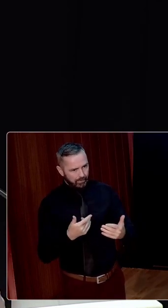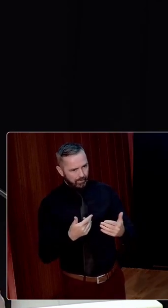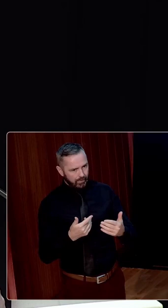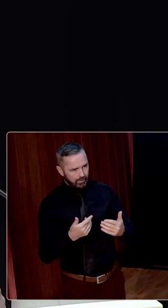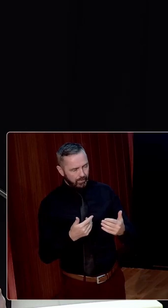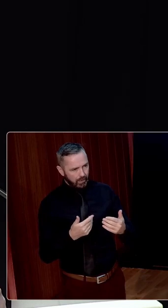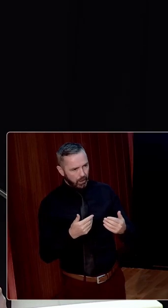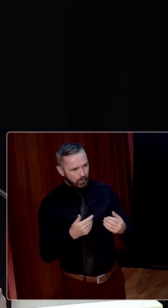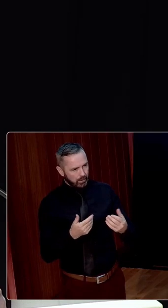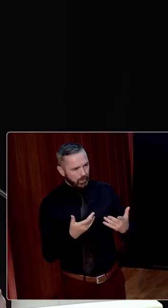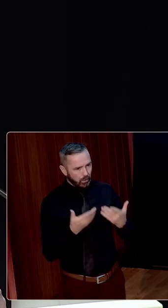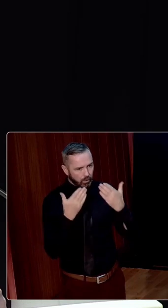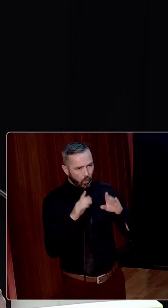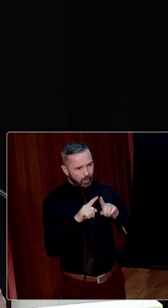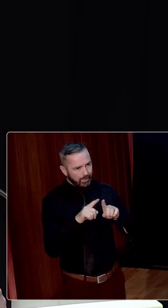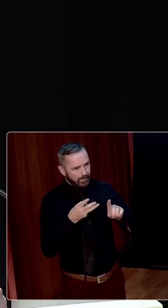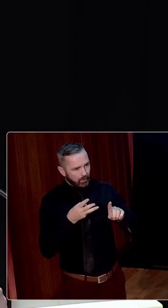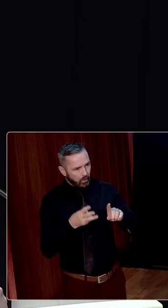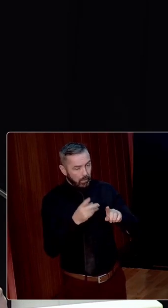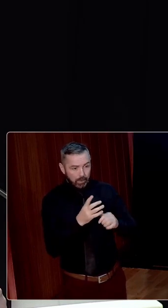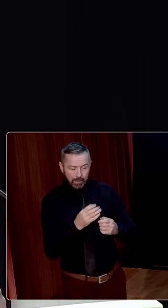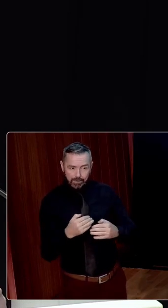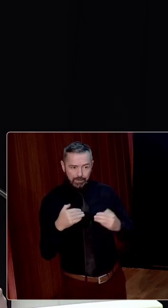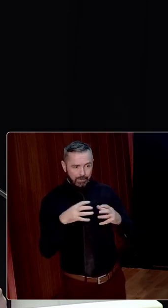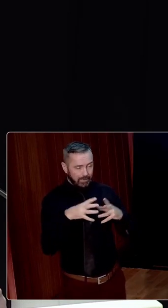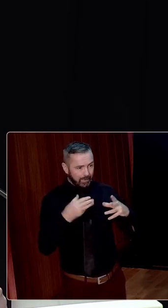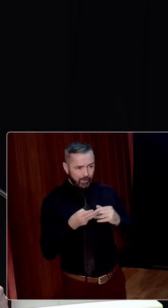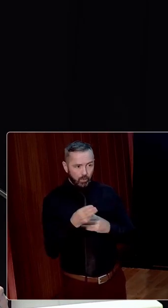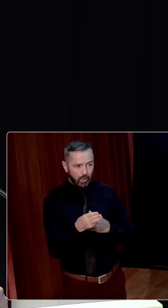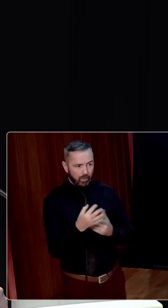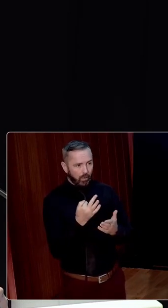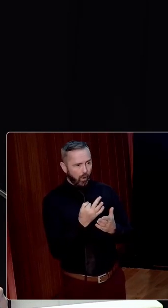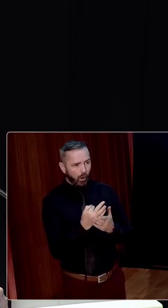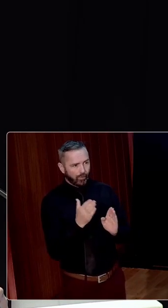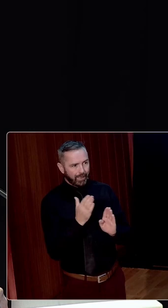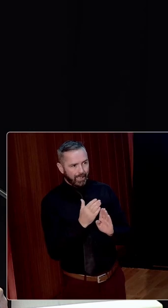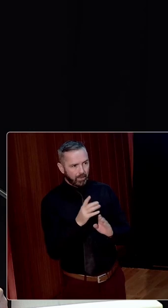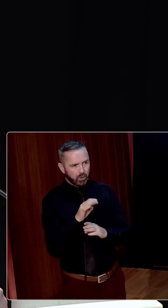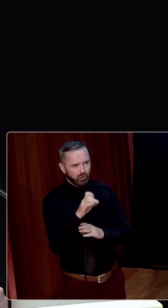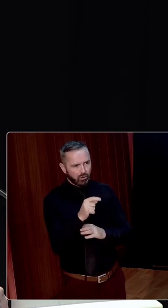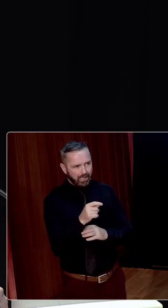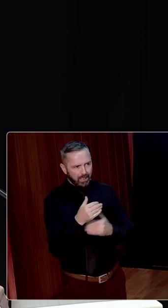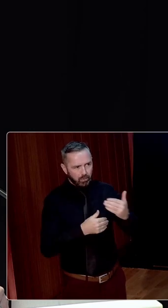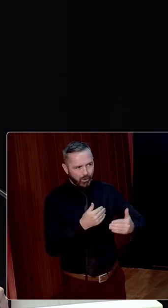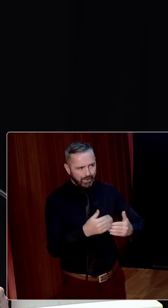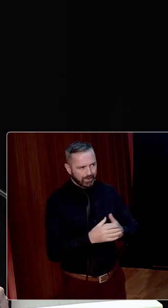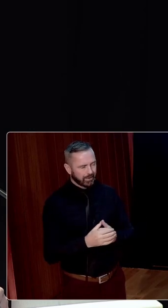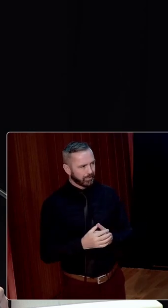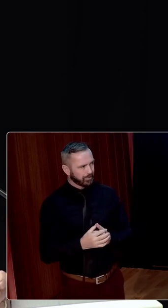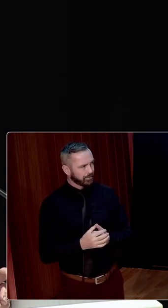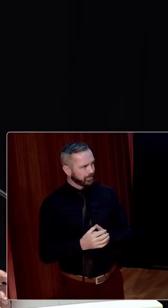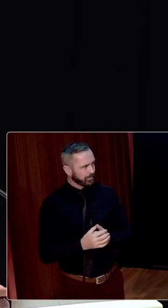in small, yet profoundly significant ways in multiple, often hidden, bureaucratic processes. The archives